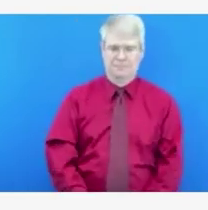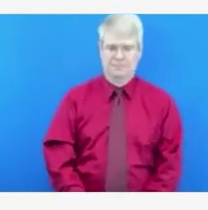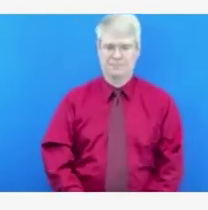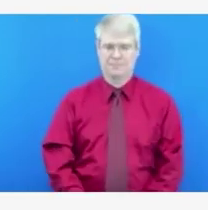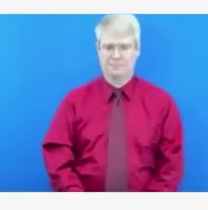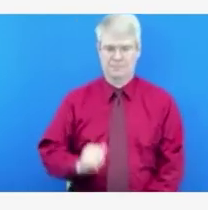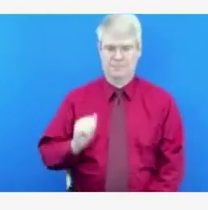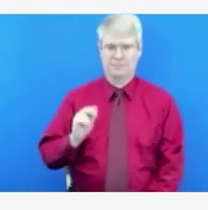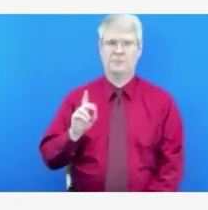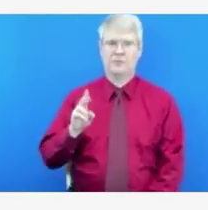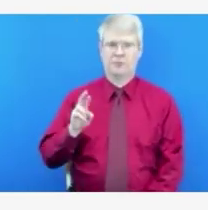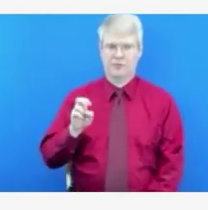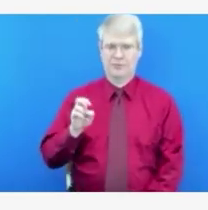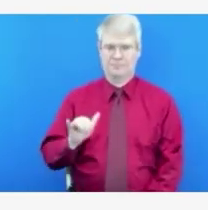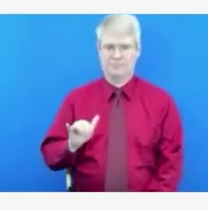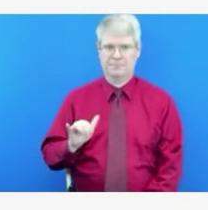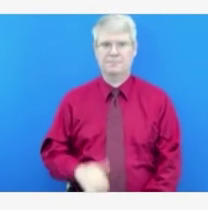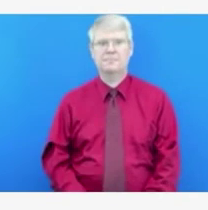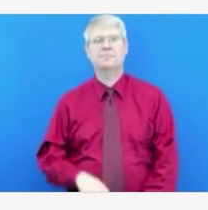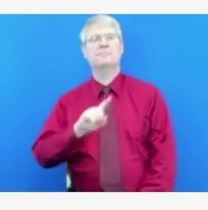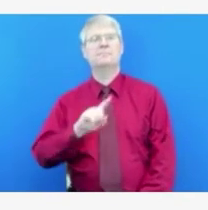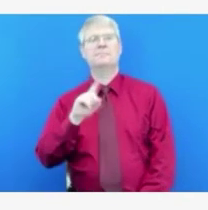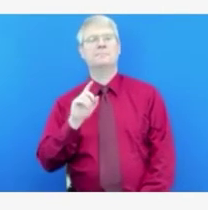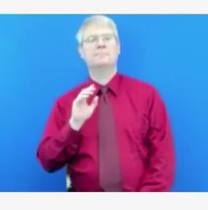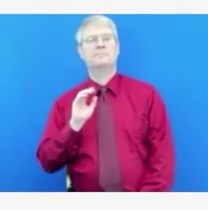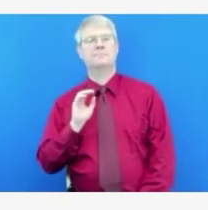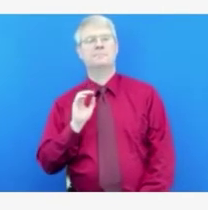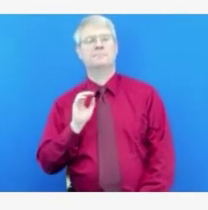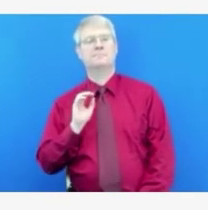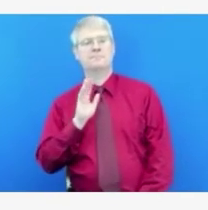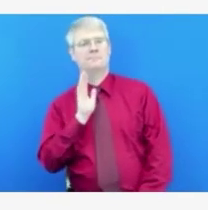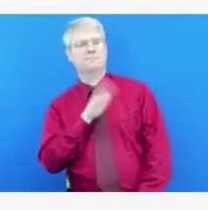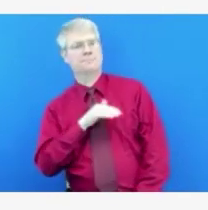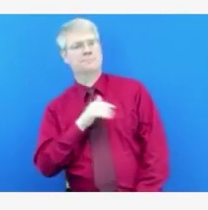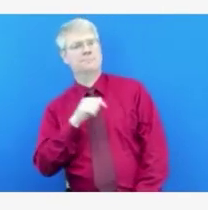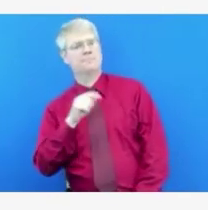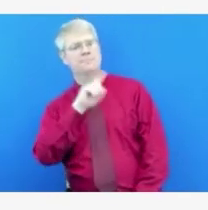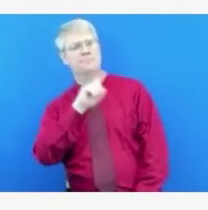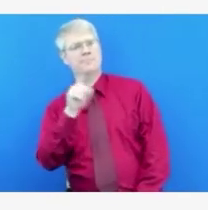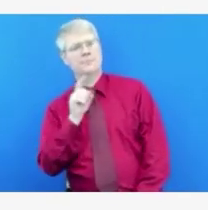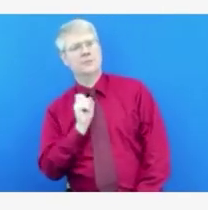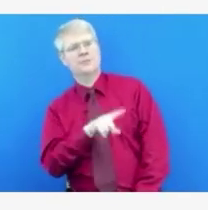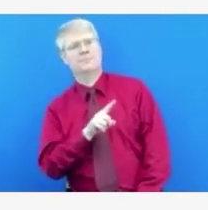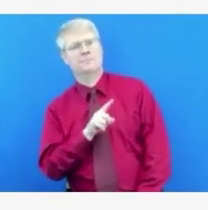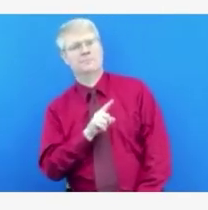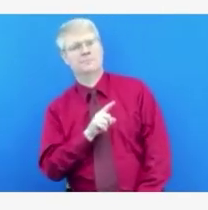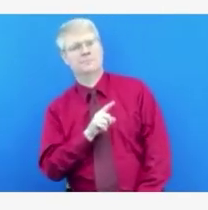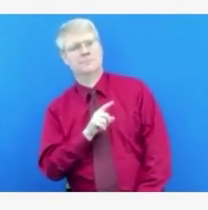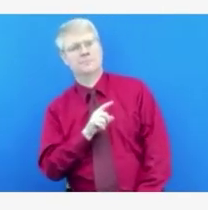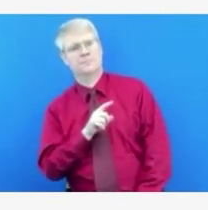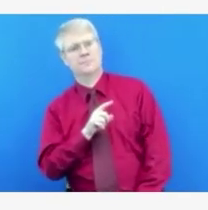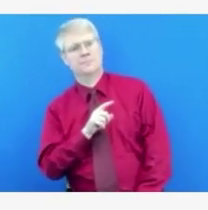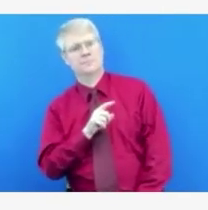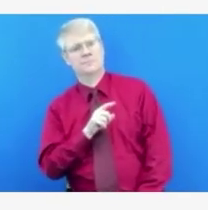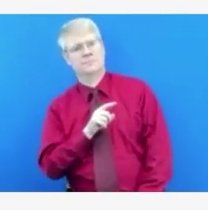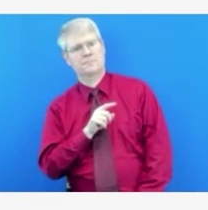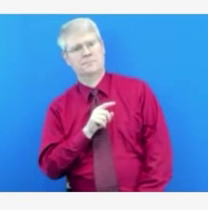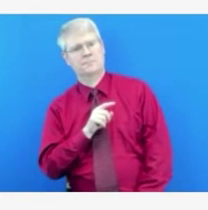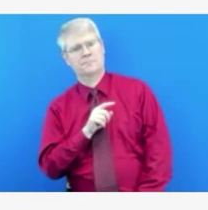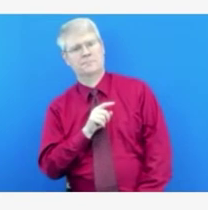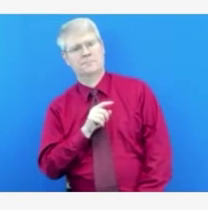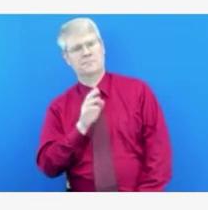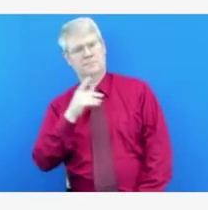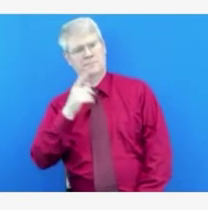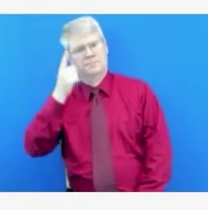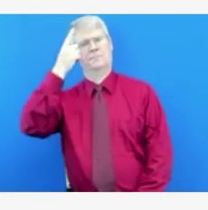here. I'm wondering, there was a new preprint paper that came out that talked about loss